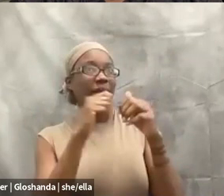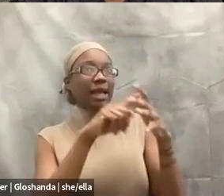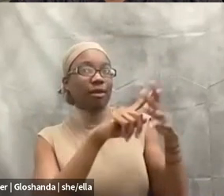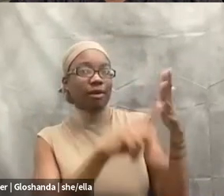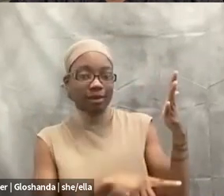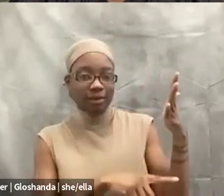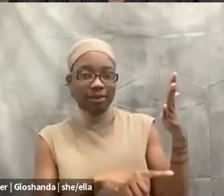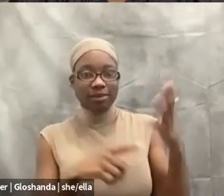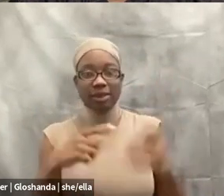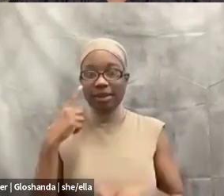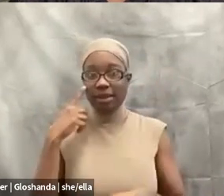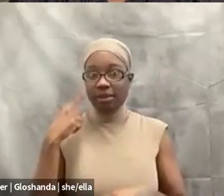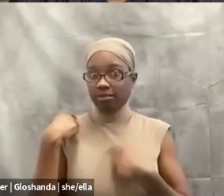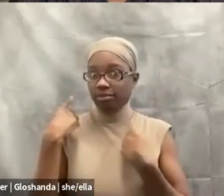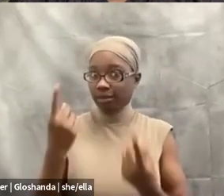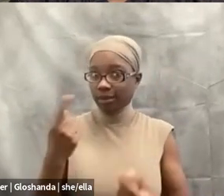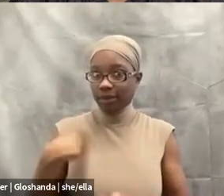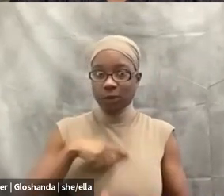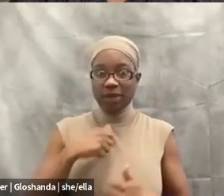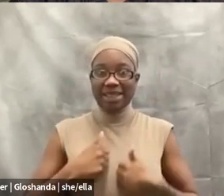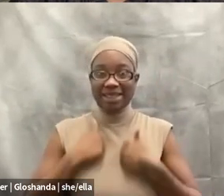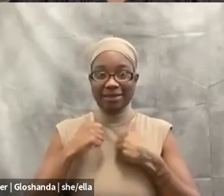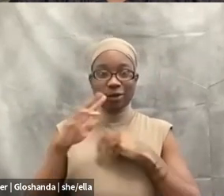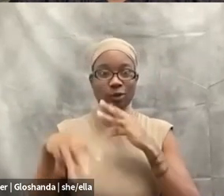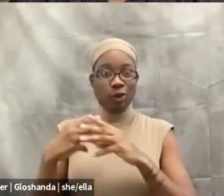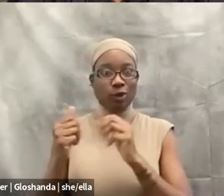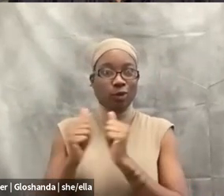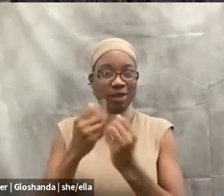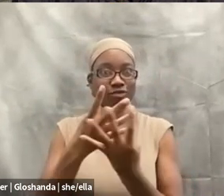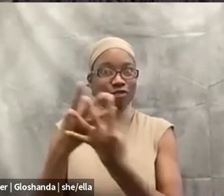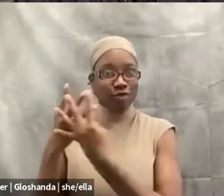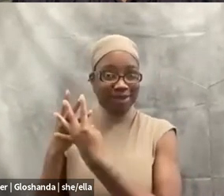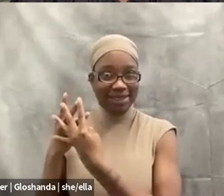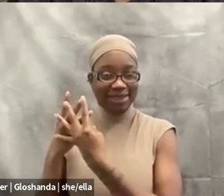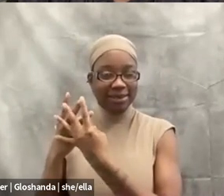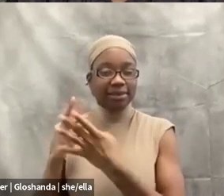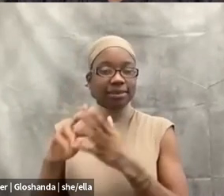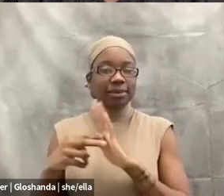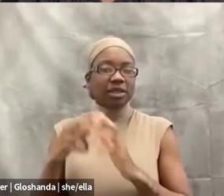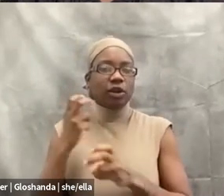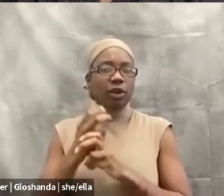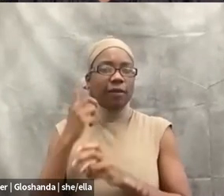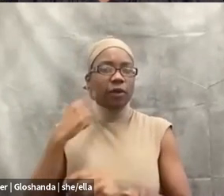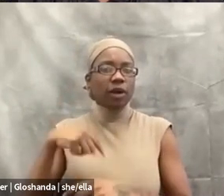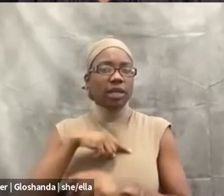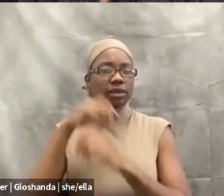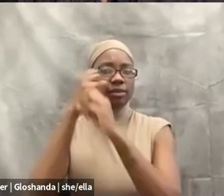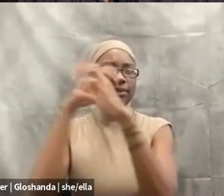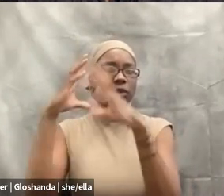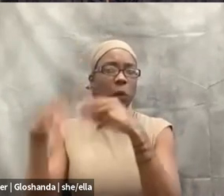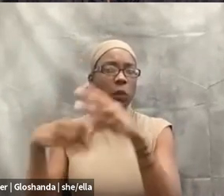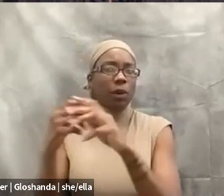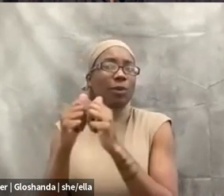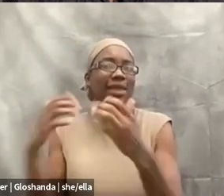existence of prisons. Um, and so it's hard to imagine a world without prisons, but it is possible.